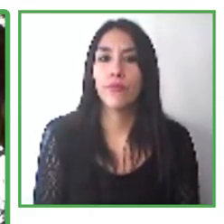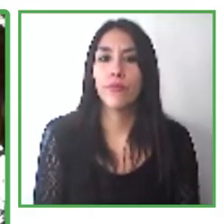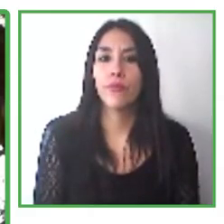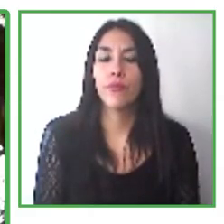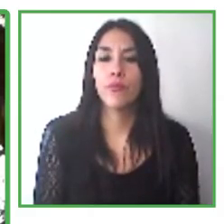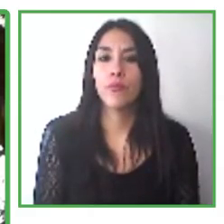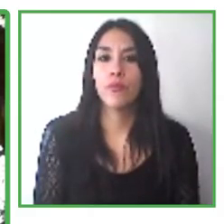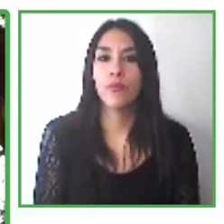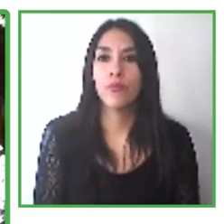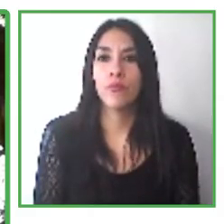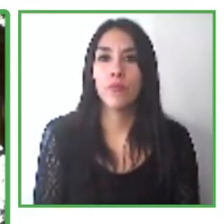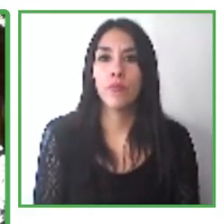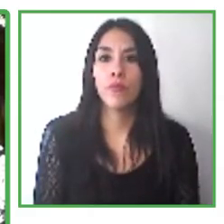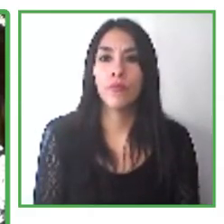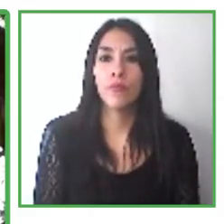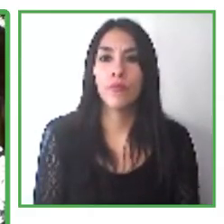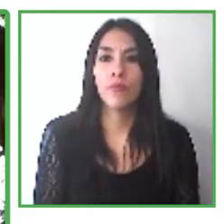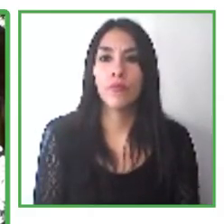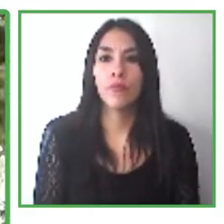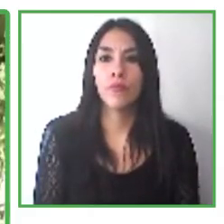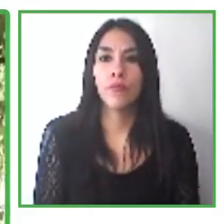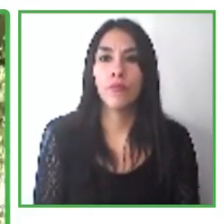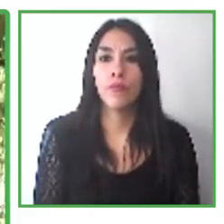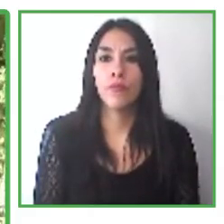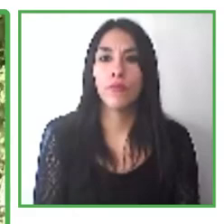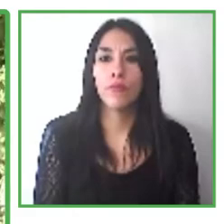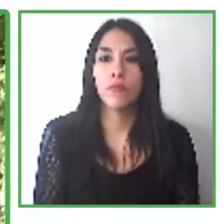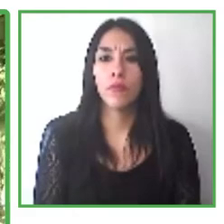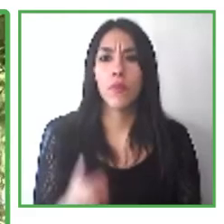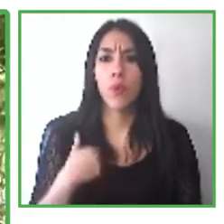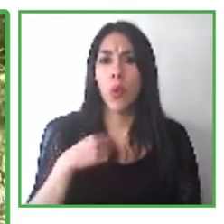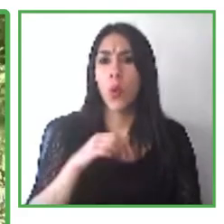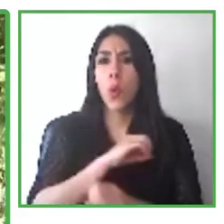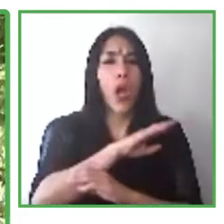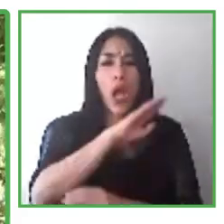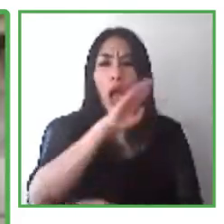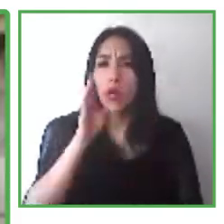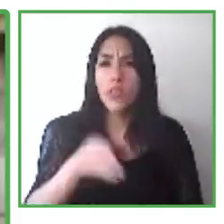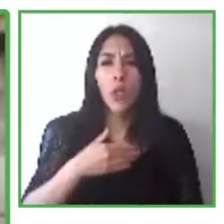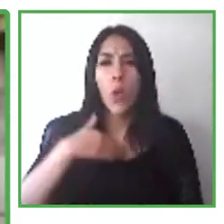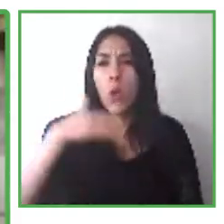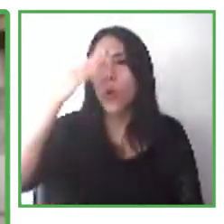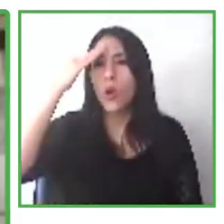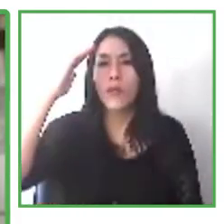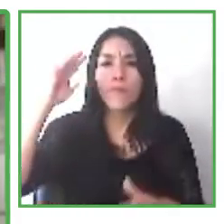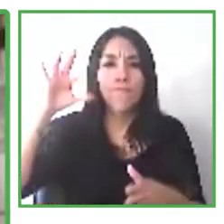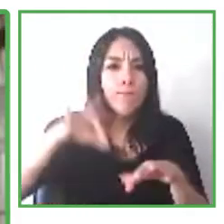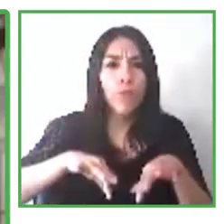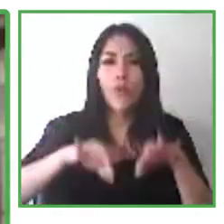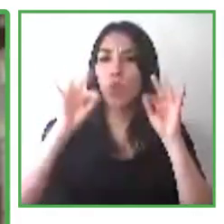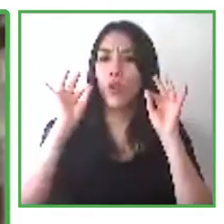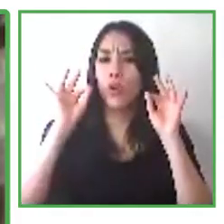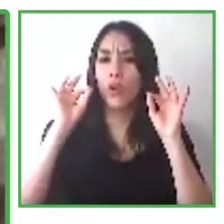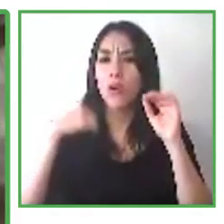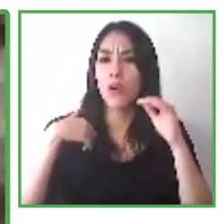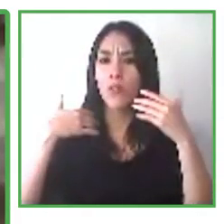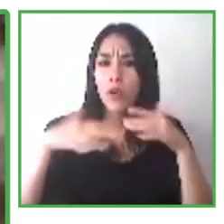I started using it when I was a kid I didn't think that I could achieve so much and so little I am really really thankful.